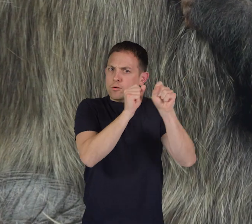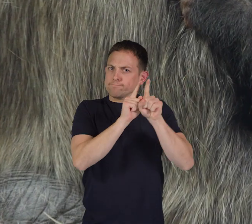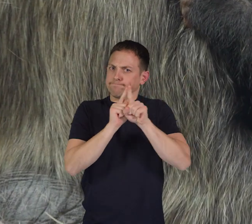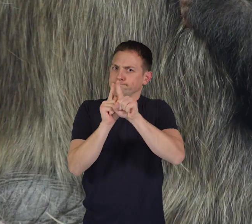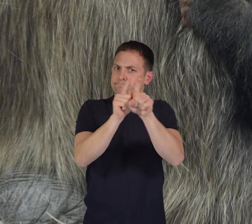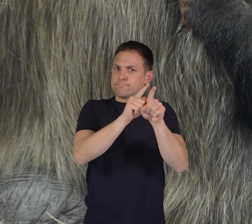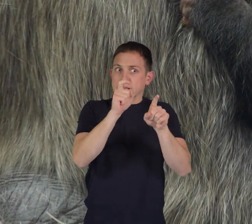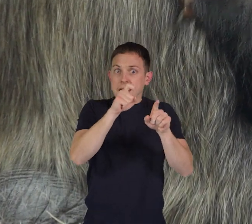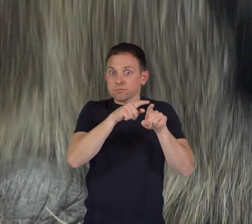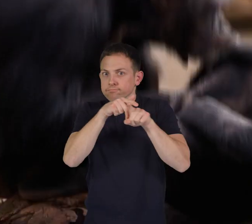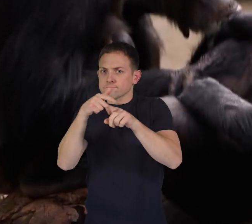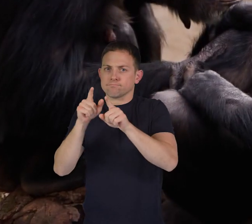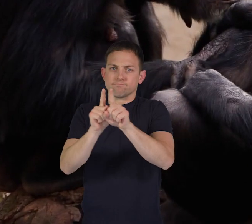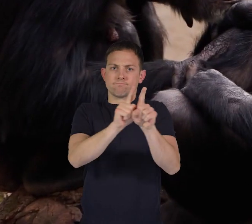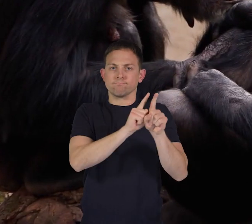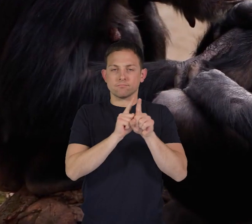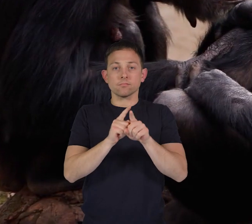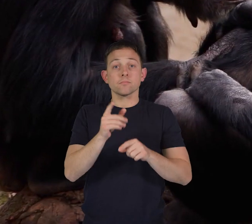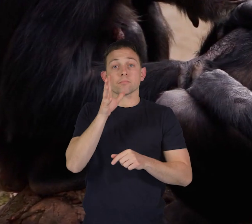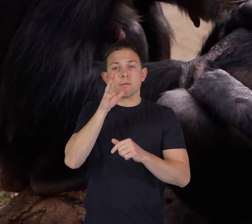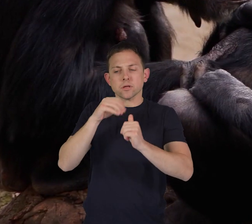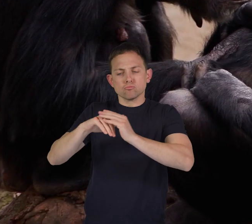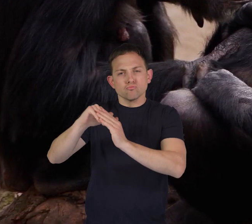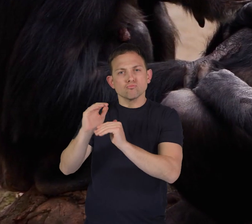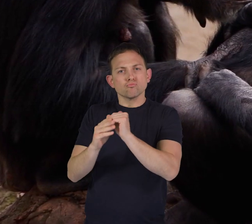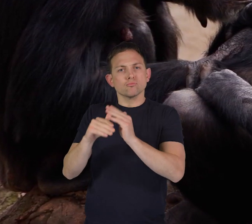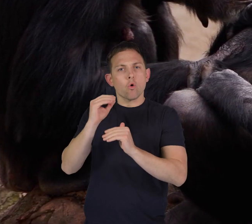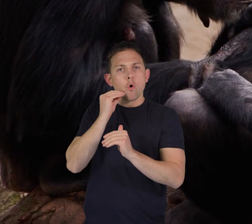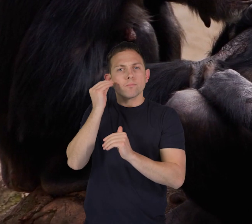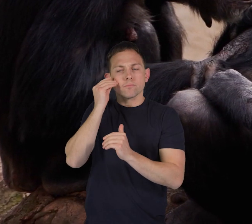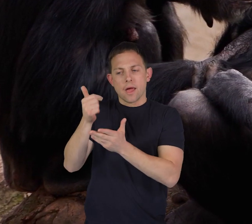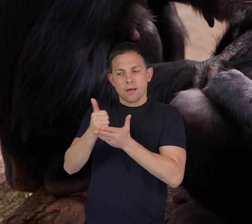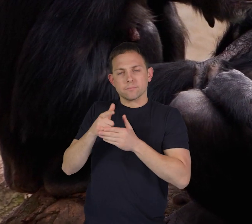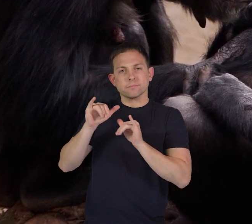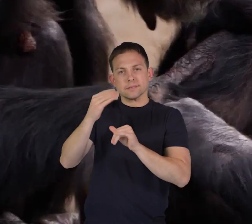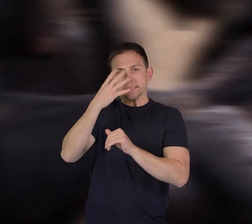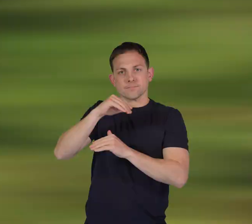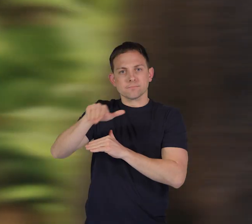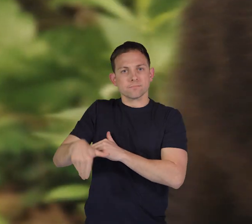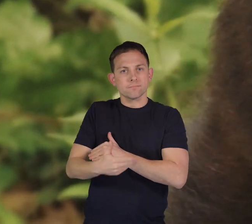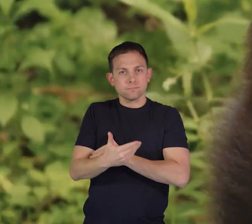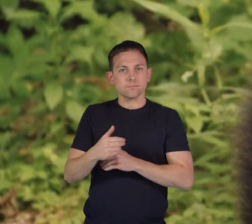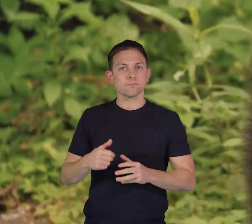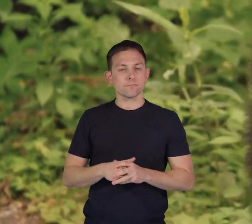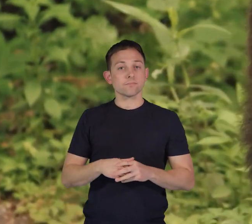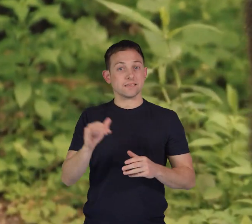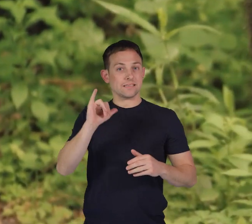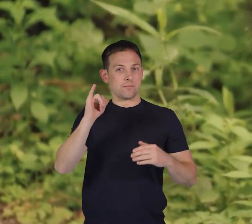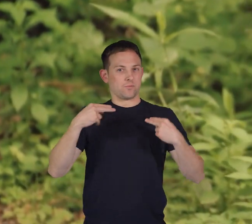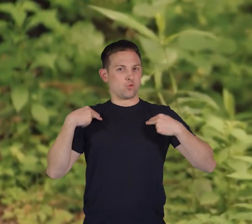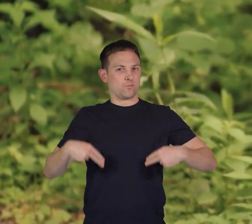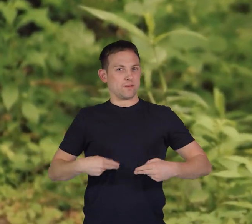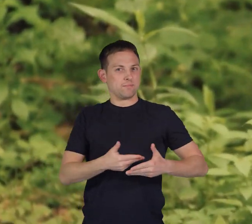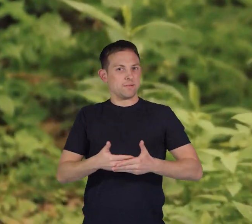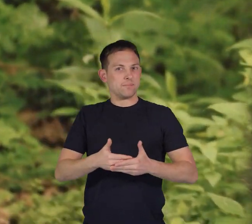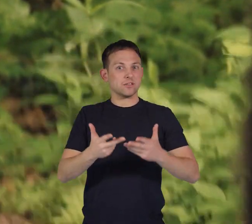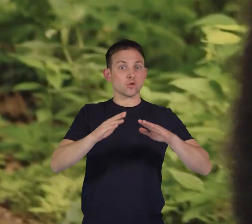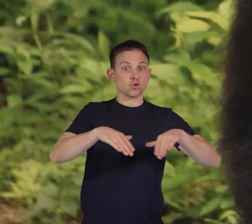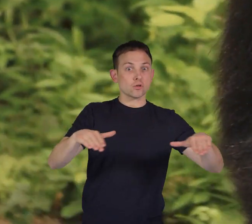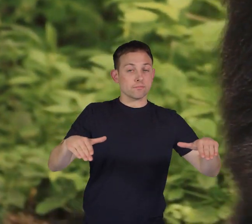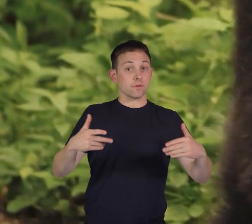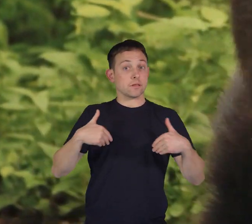fur when they need a ride moms make cozy nests for them to sleep in at night like human babies and children